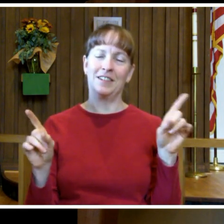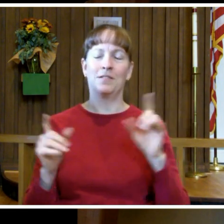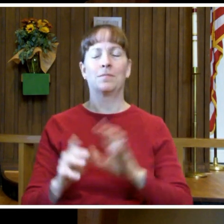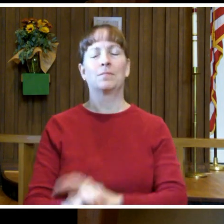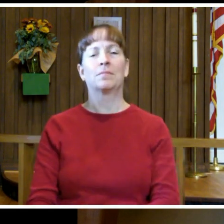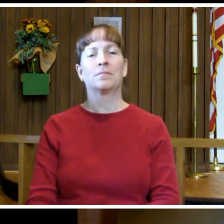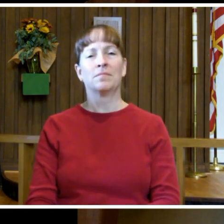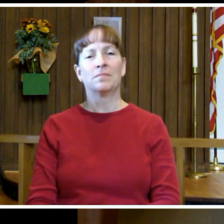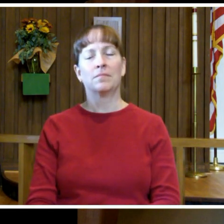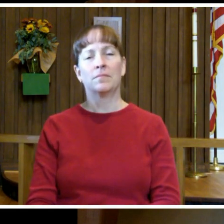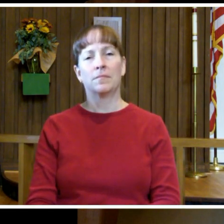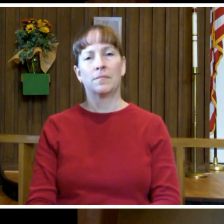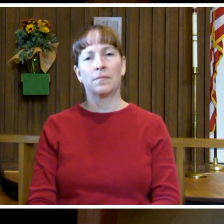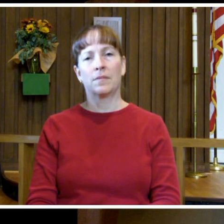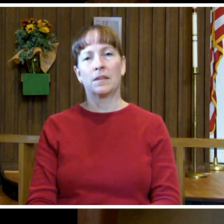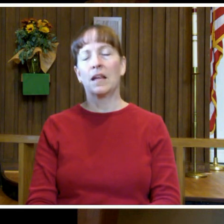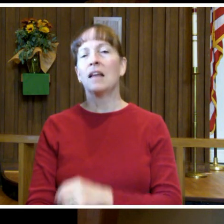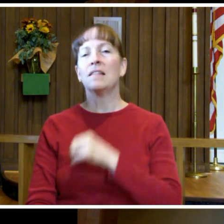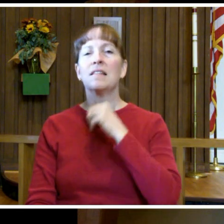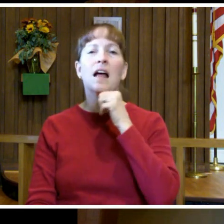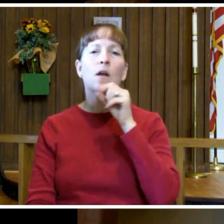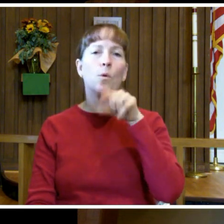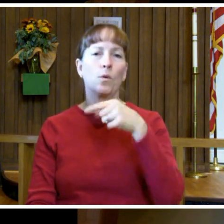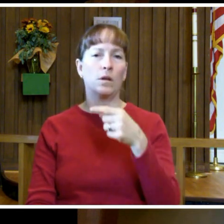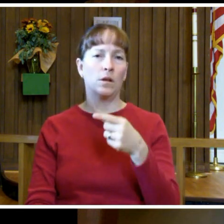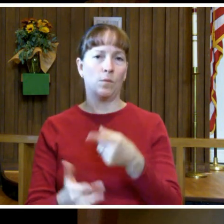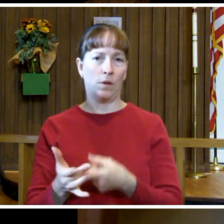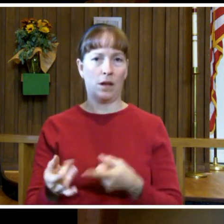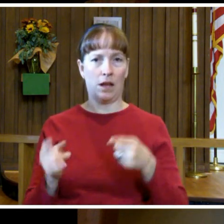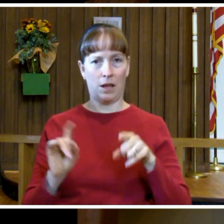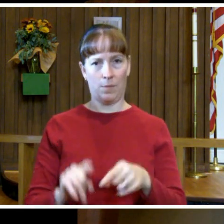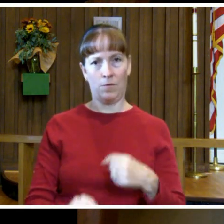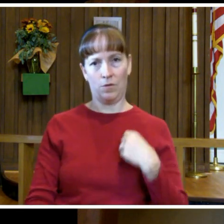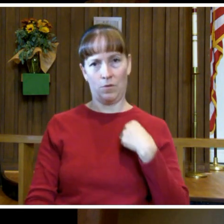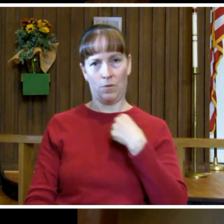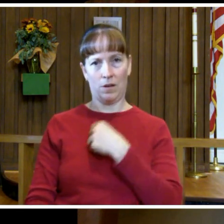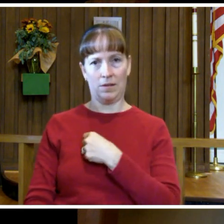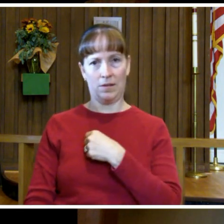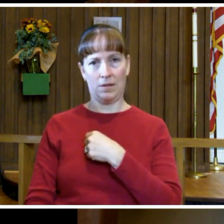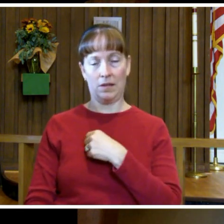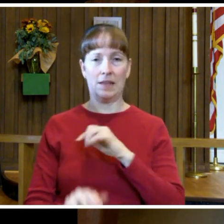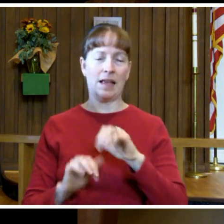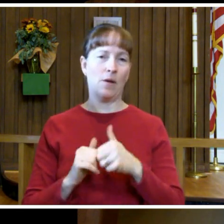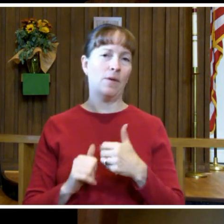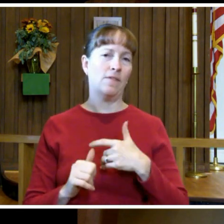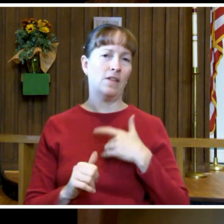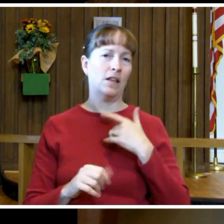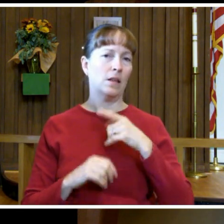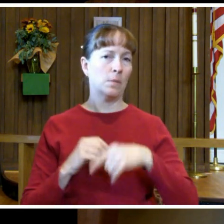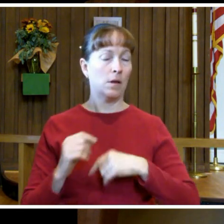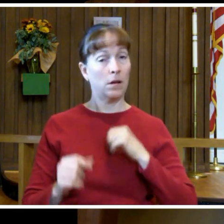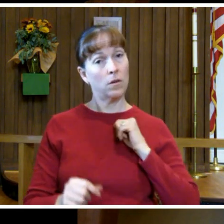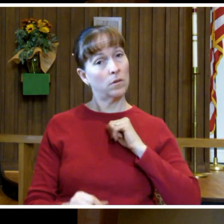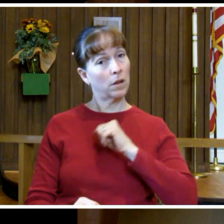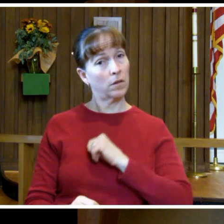And it's not just what happens to us. It's how we feel about ourselves.